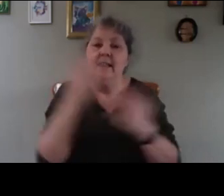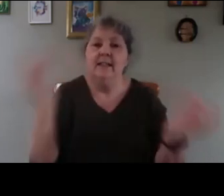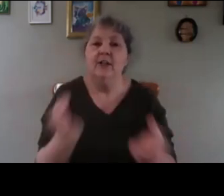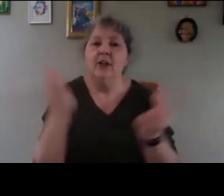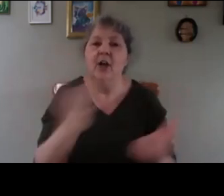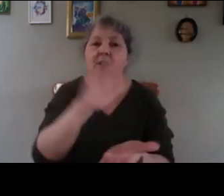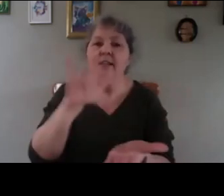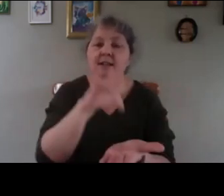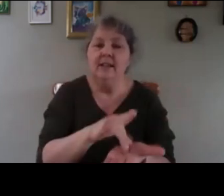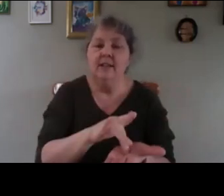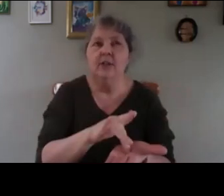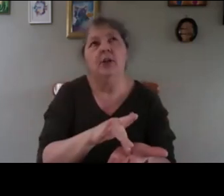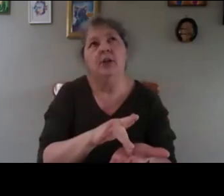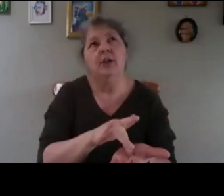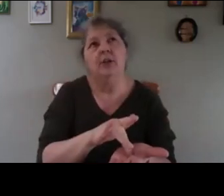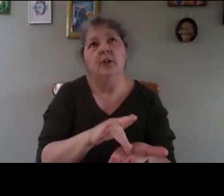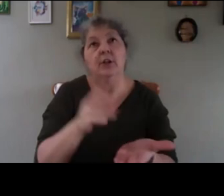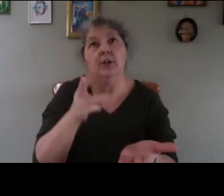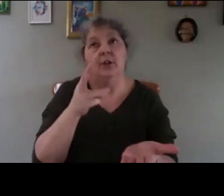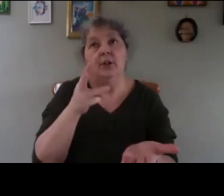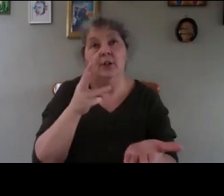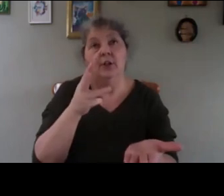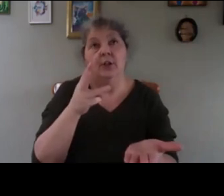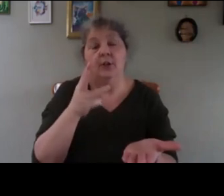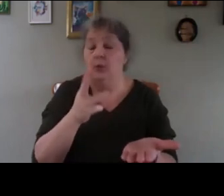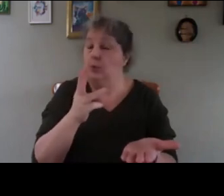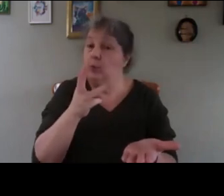you are going to be very limited.